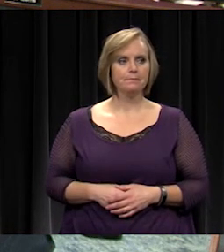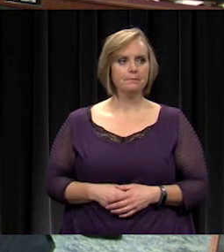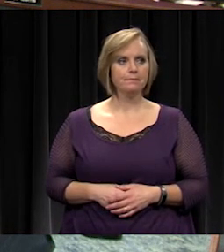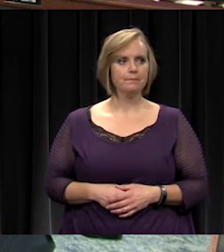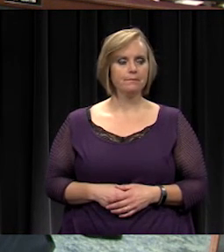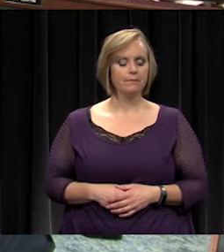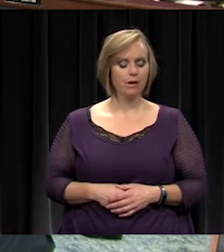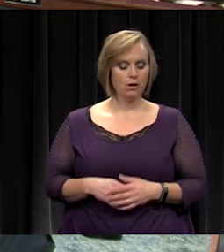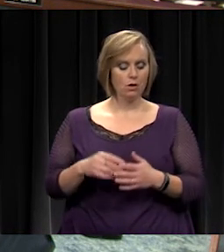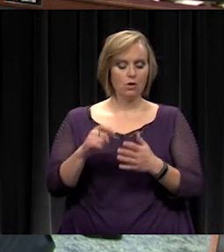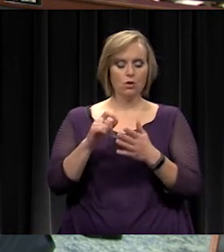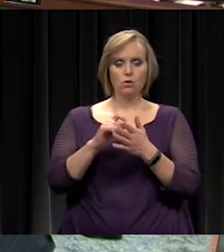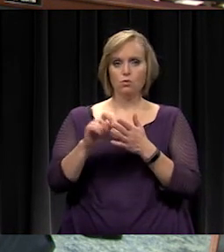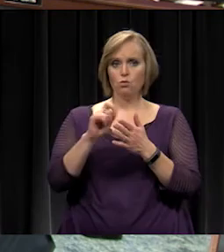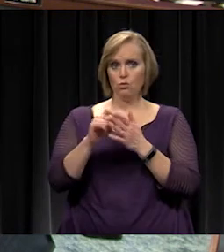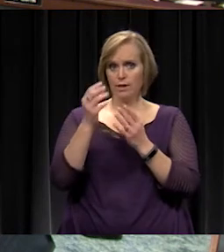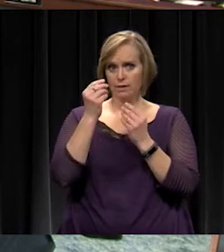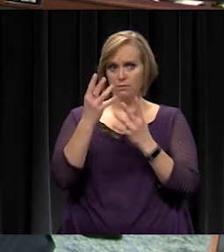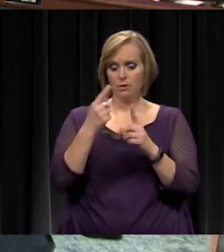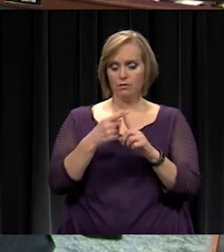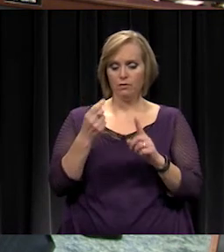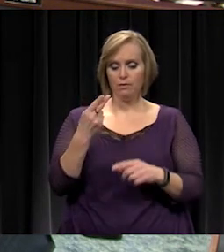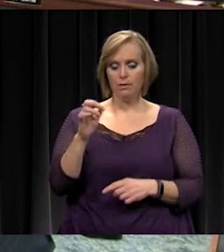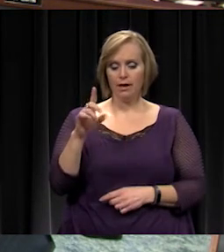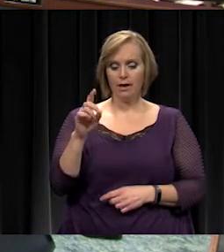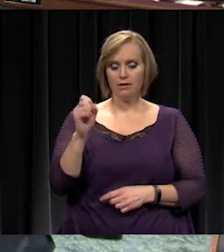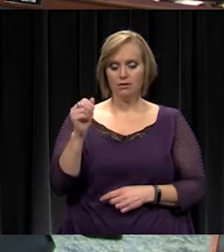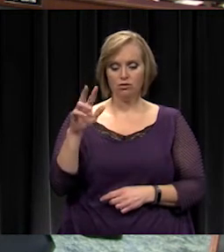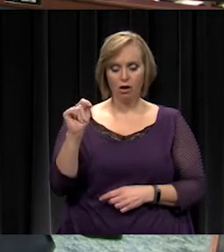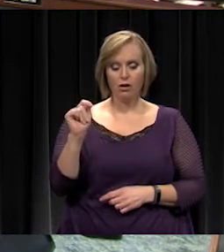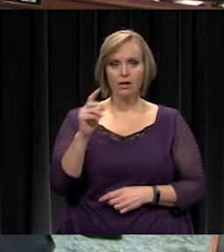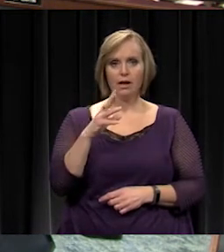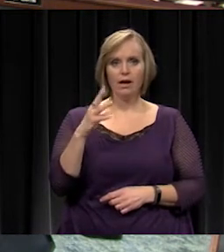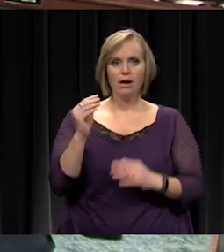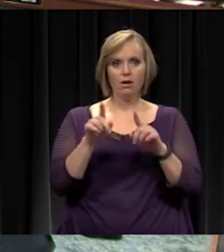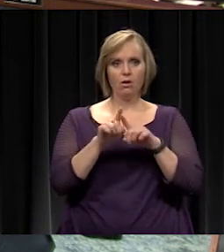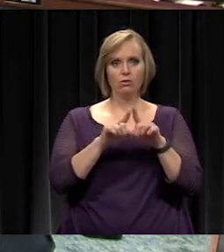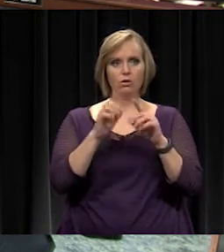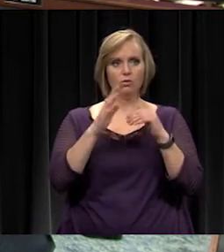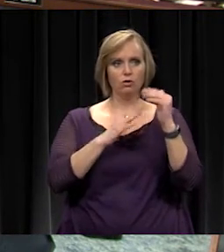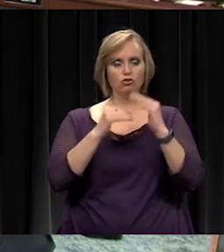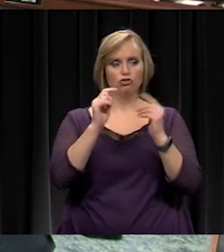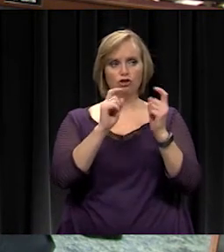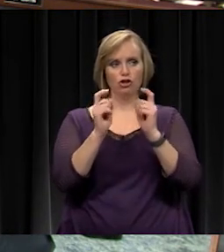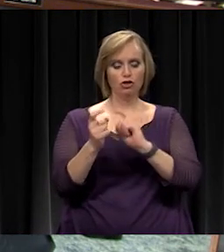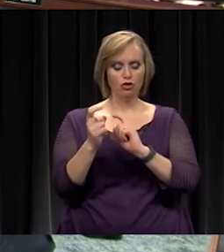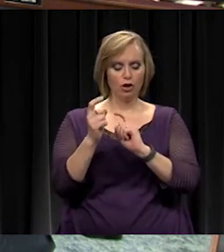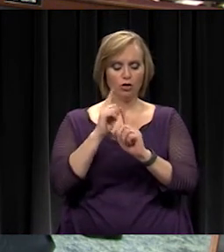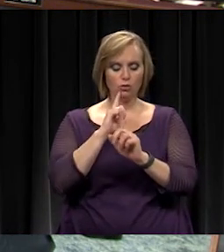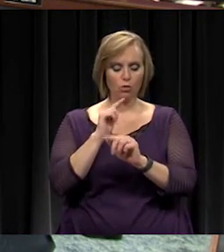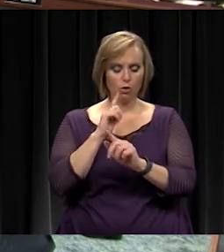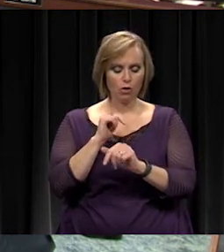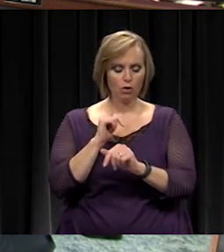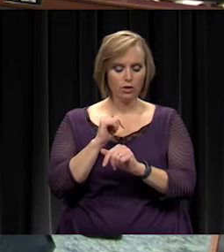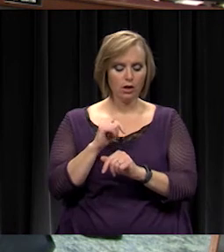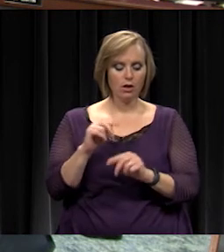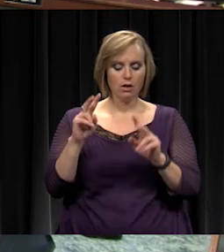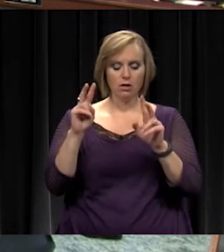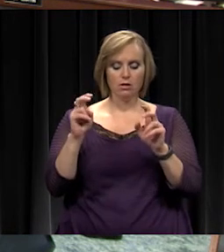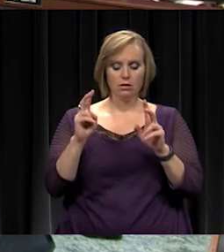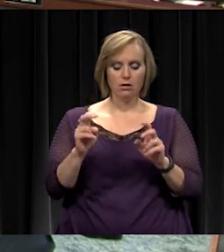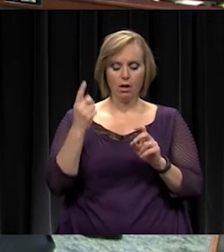Written information. We had written information from the Head Start and also construction change orders. Topics for